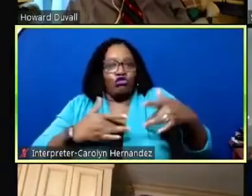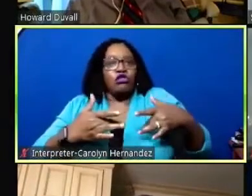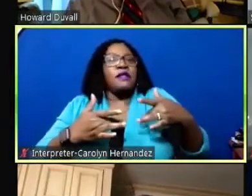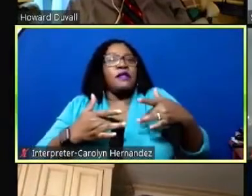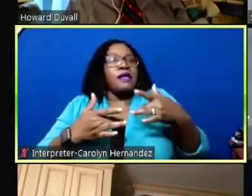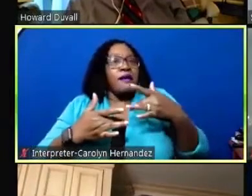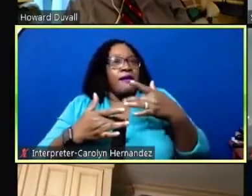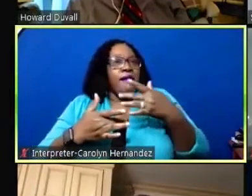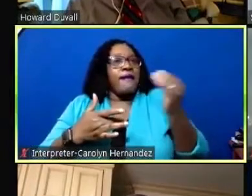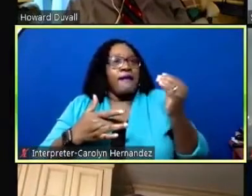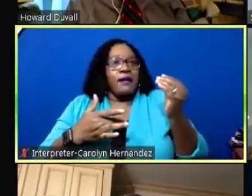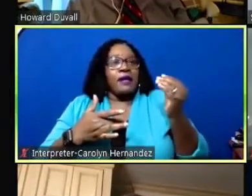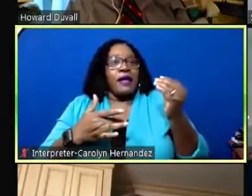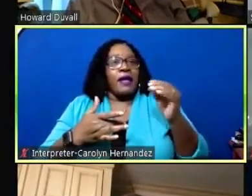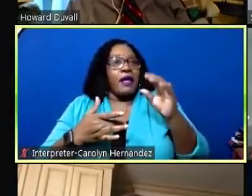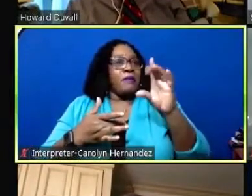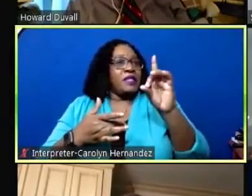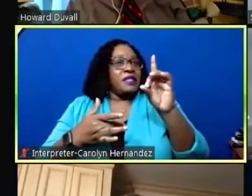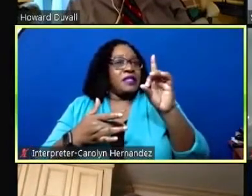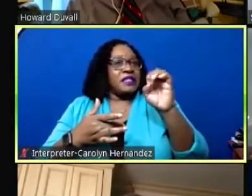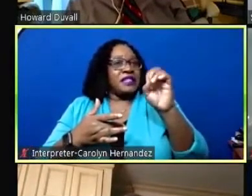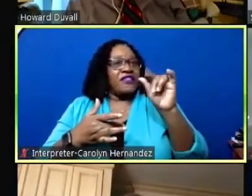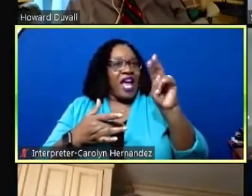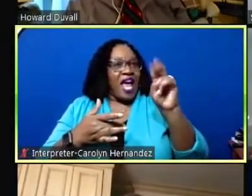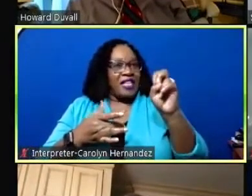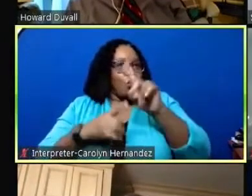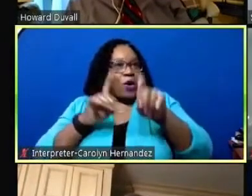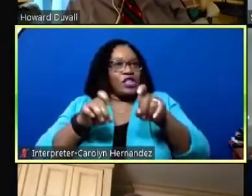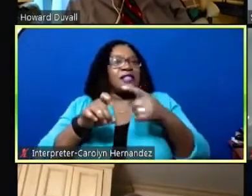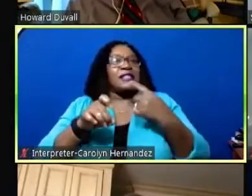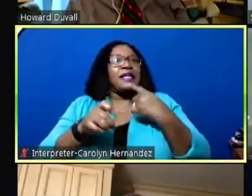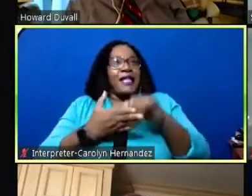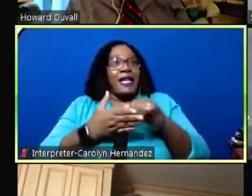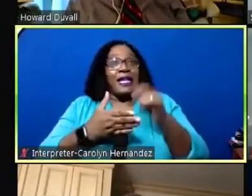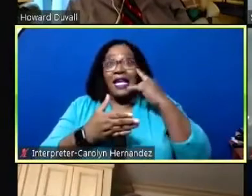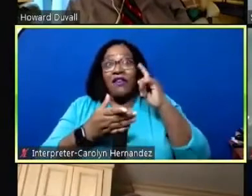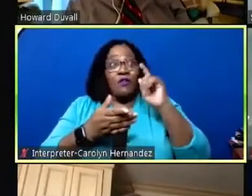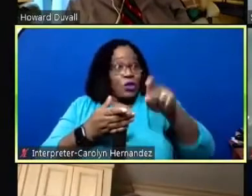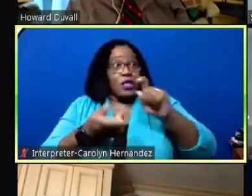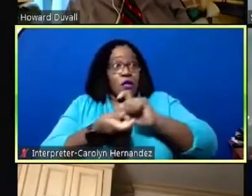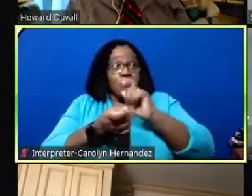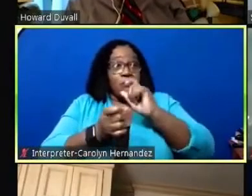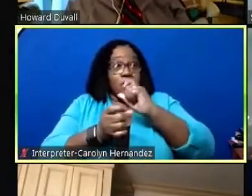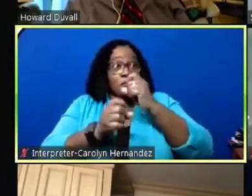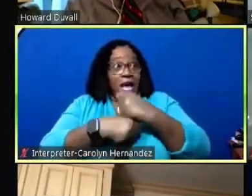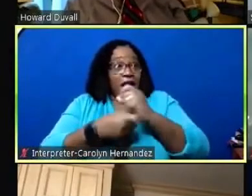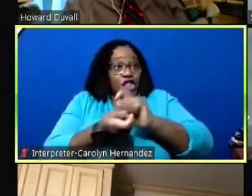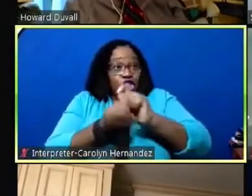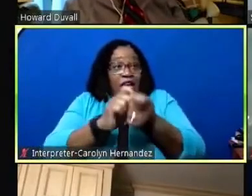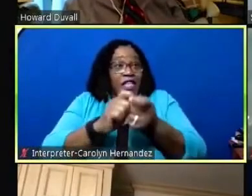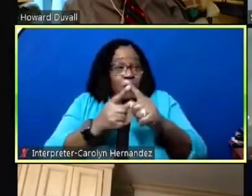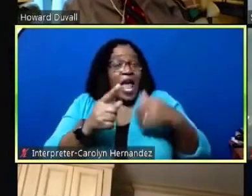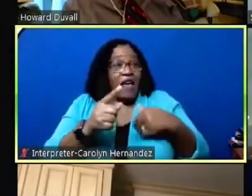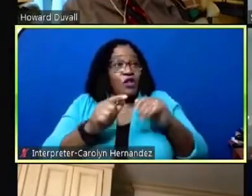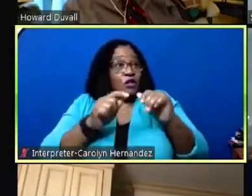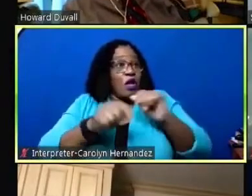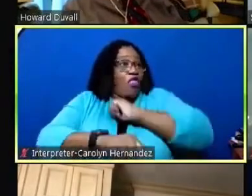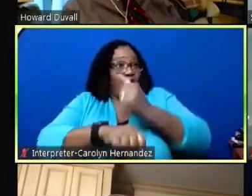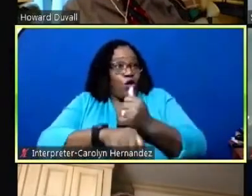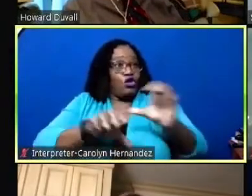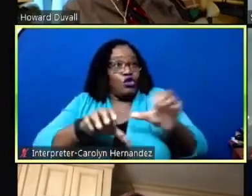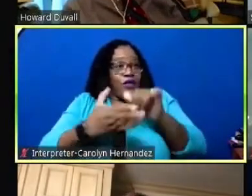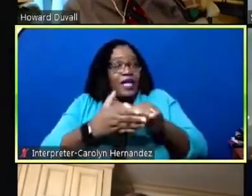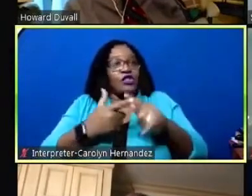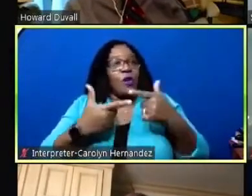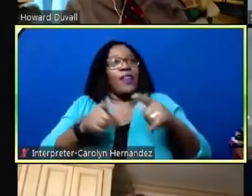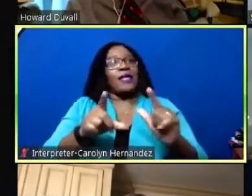and as defines question and indicated uh if changes need to be made we have the ability and authority to do so so let's